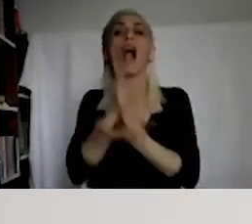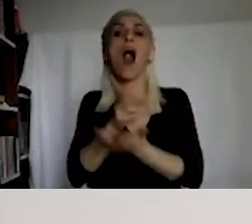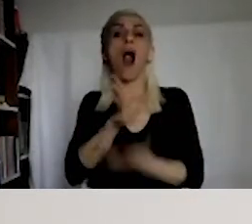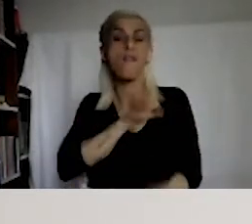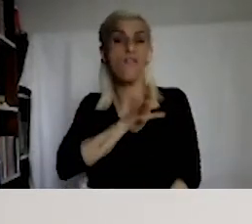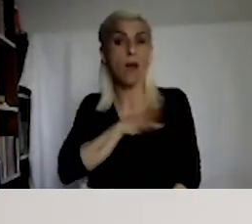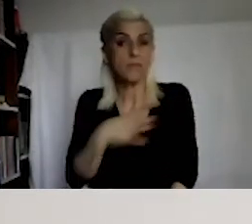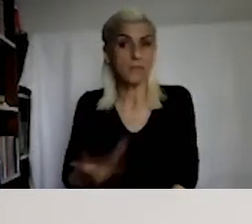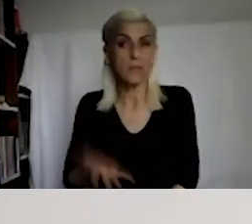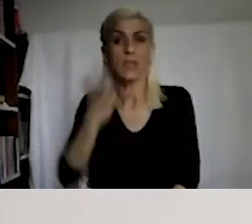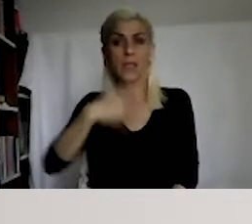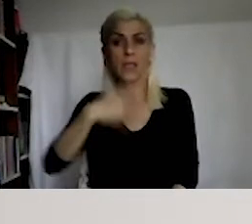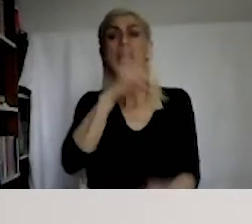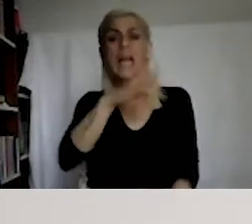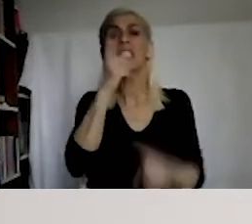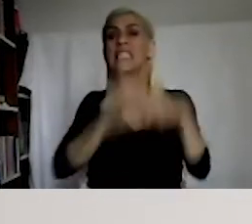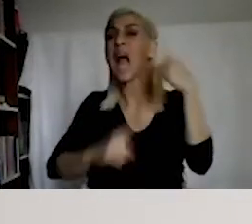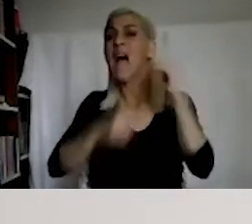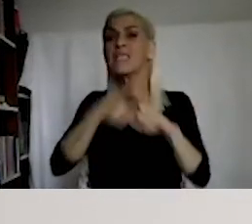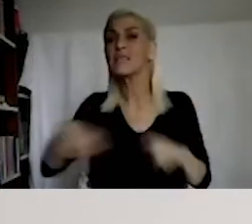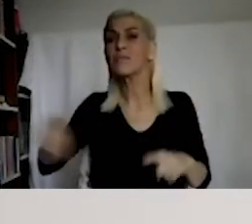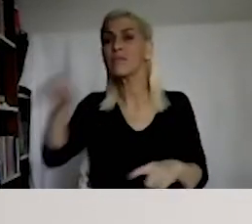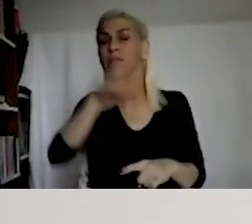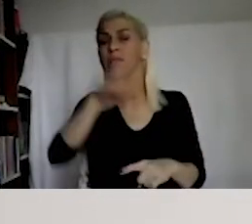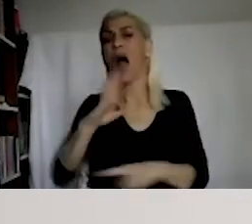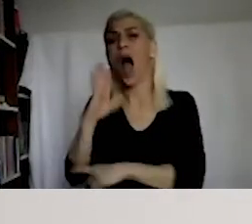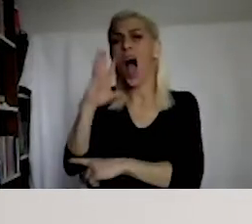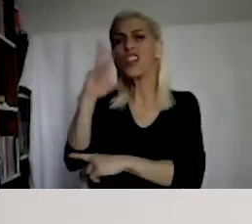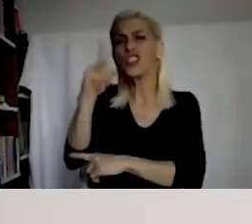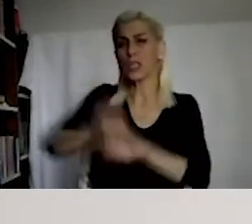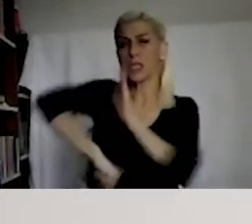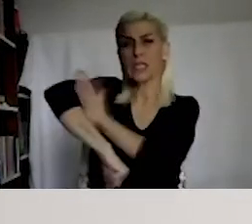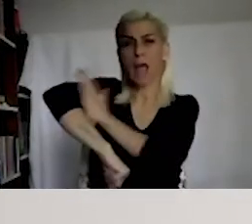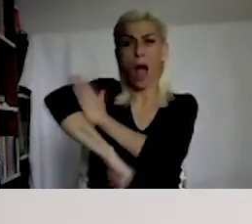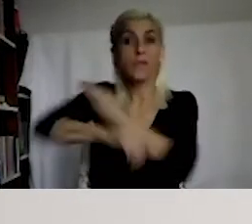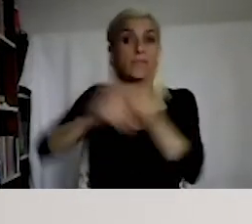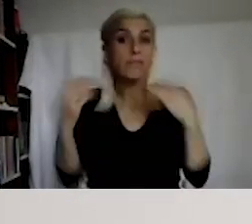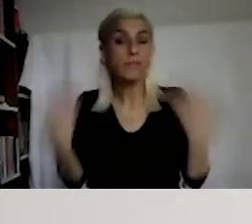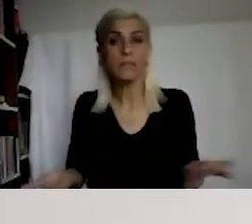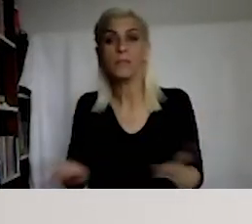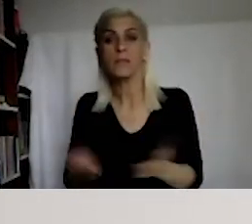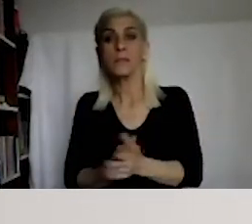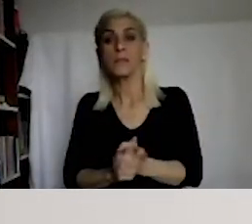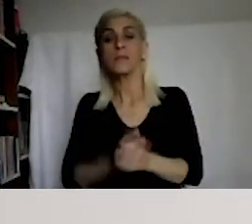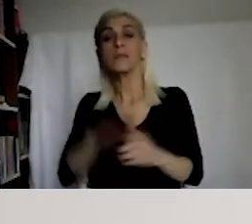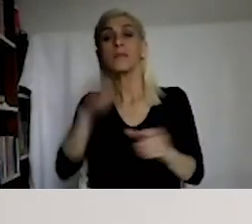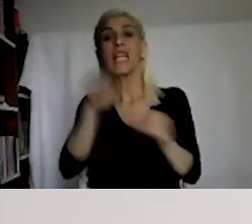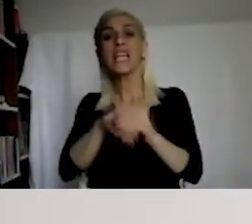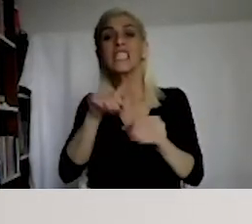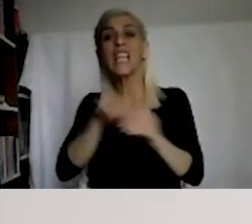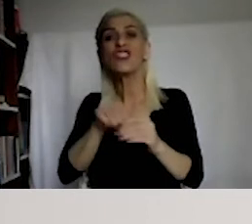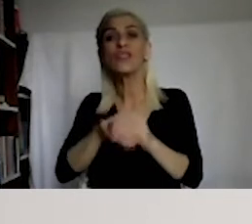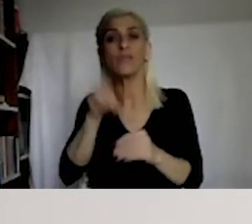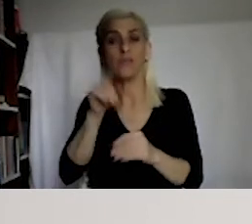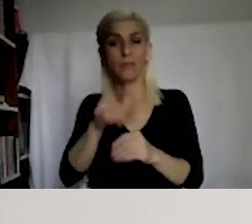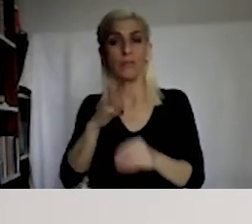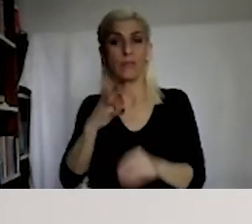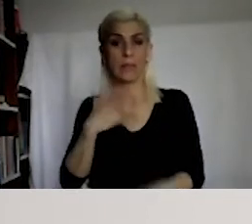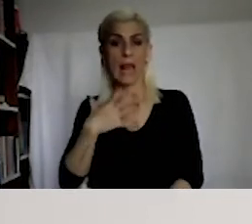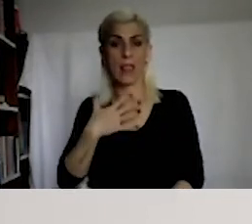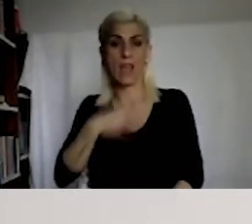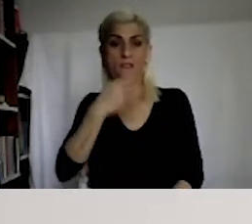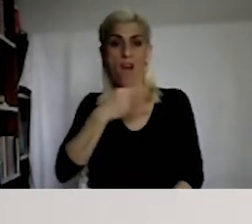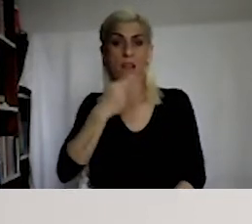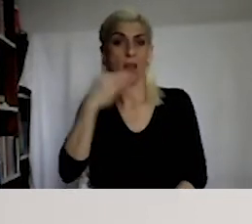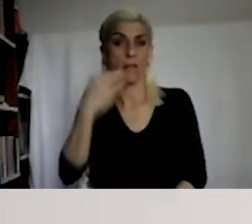of the ECHR judges, especially during the elections, far-right politicians discourses,